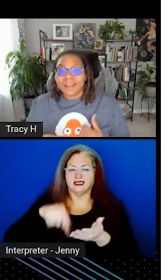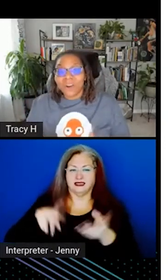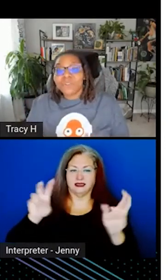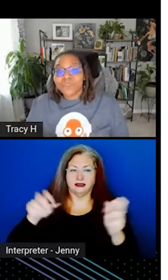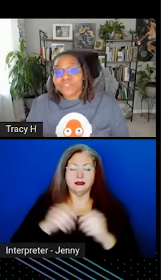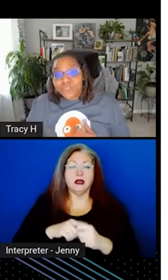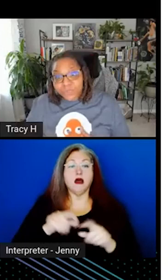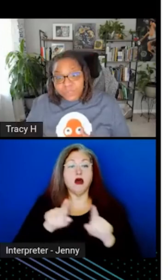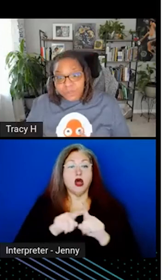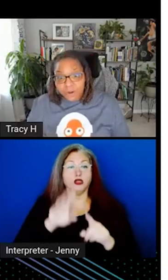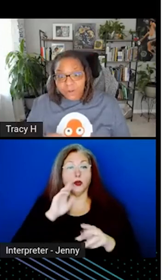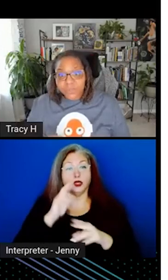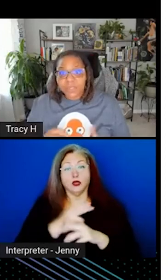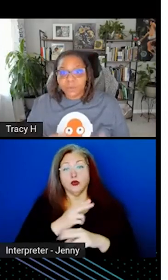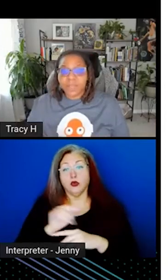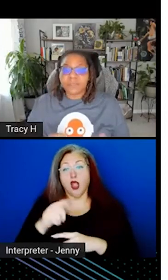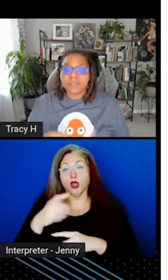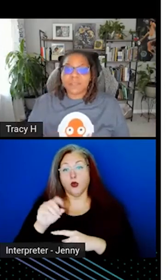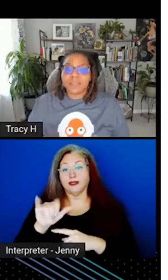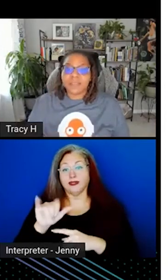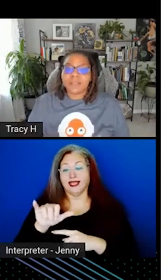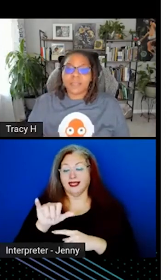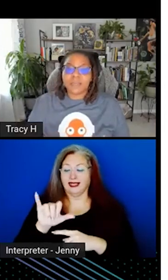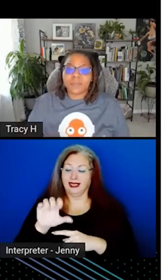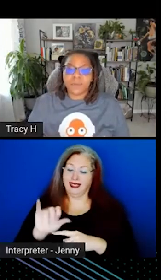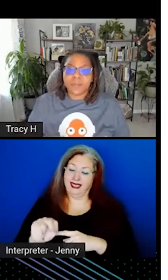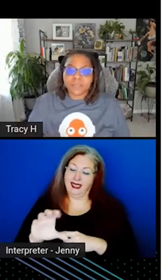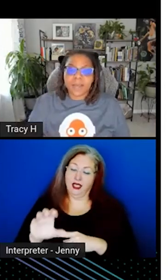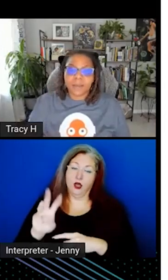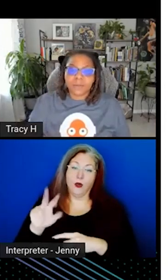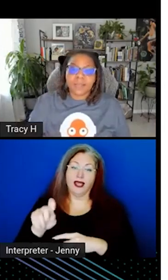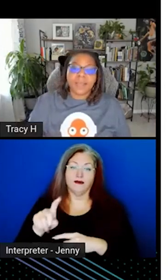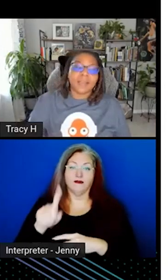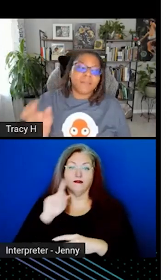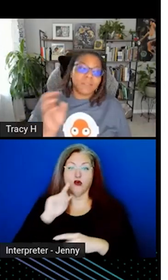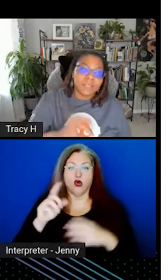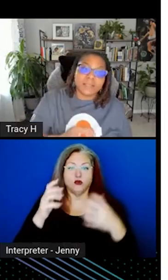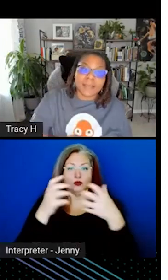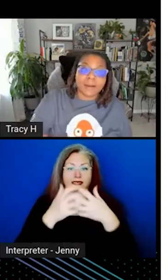It also uses Argo sync wave to sync things that need to be reconciled.